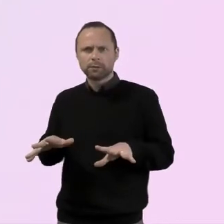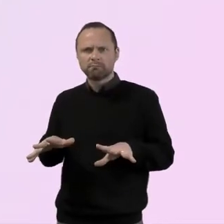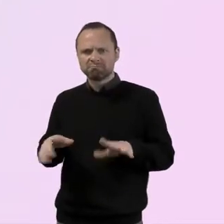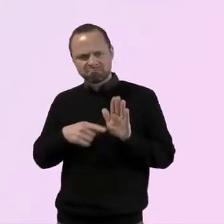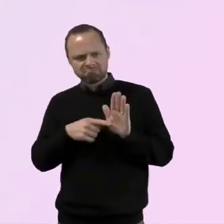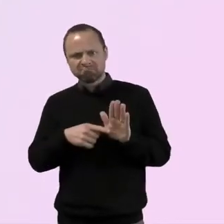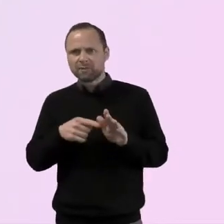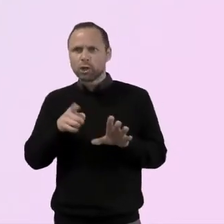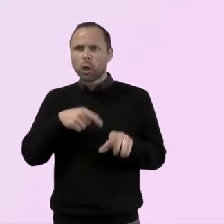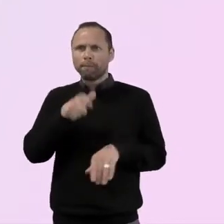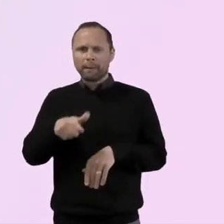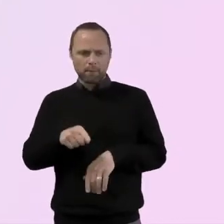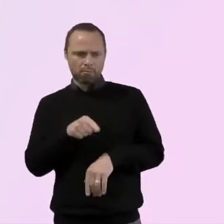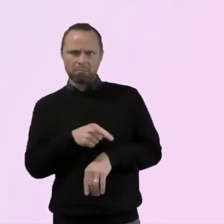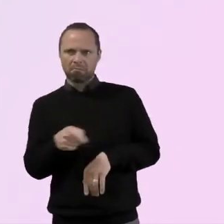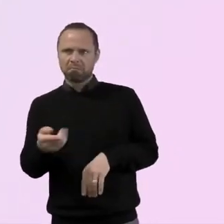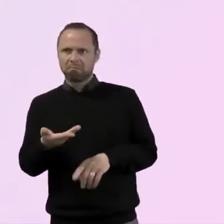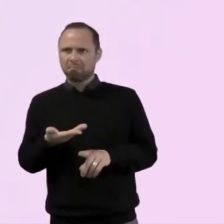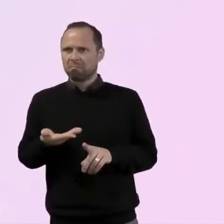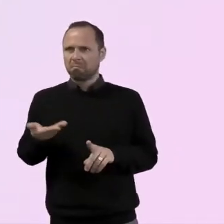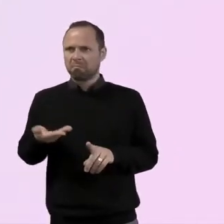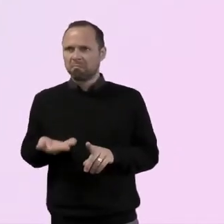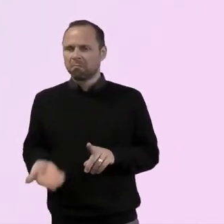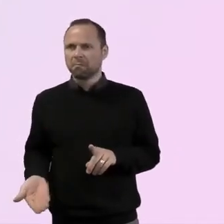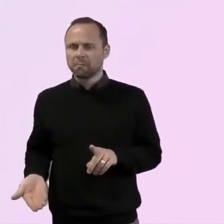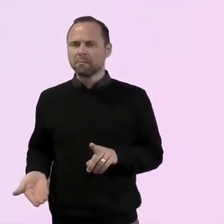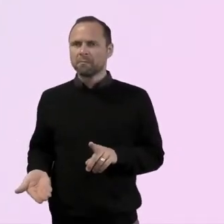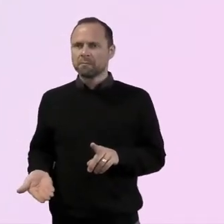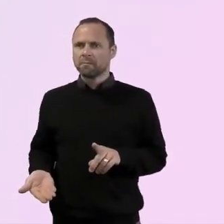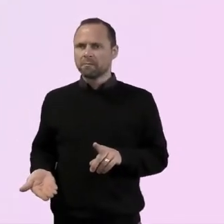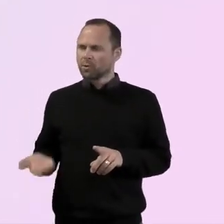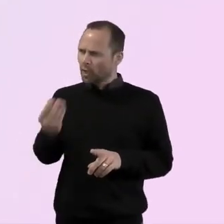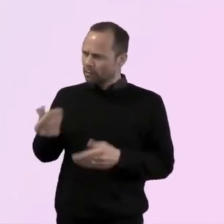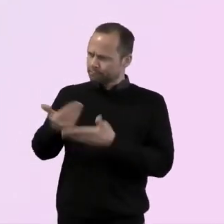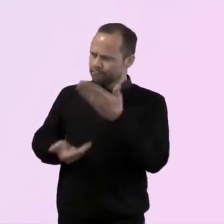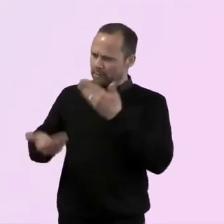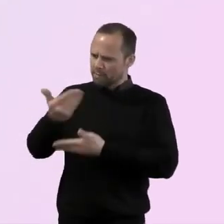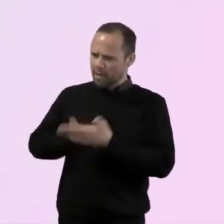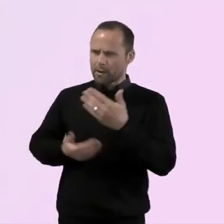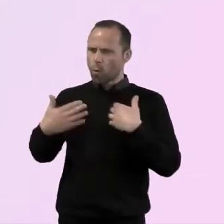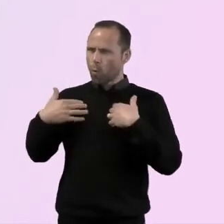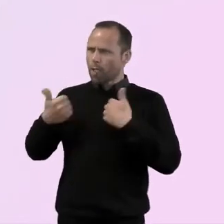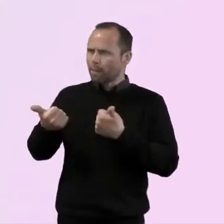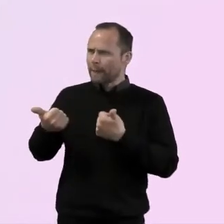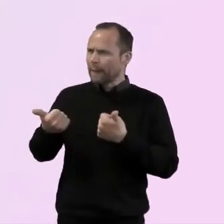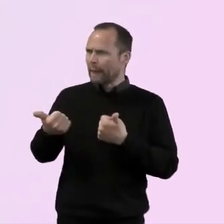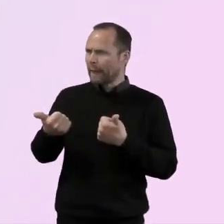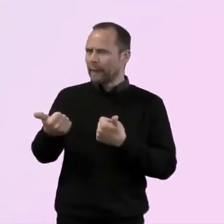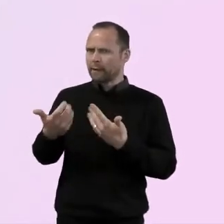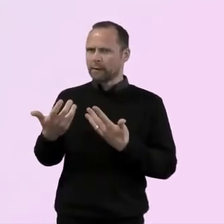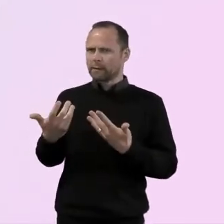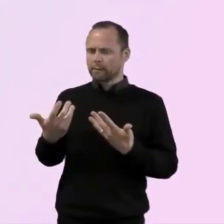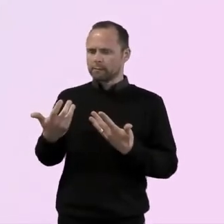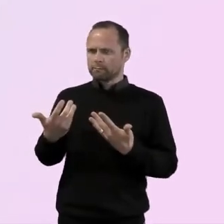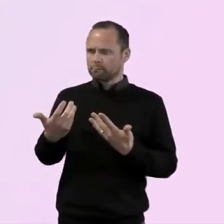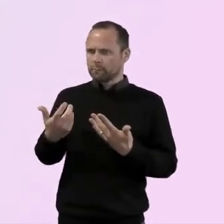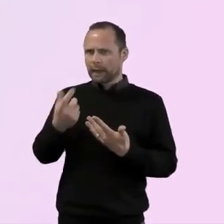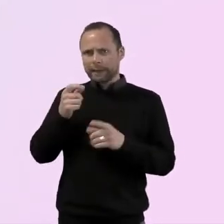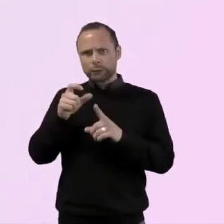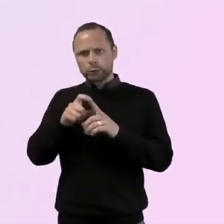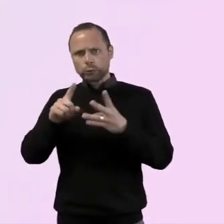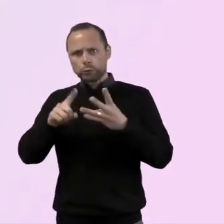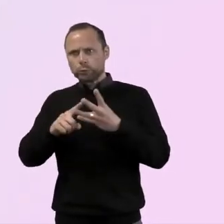I don't know if you can give us any insight on that. If you can tell us like, how is that something, is something a good idea to do with the schools and something we can